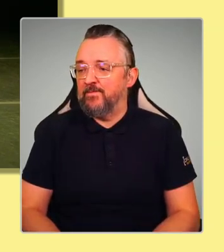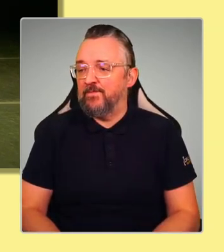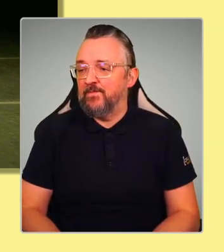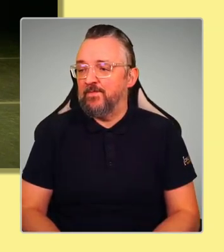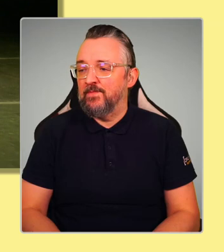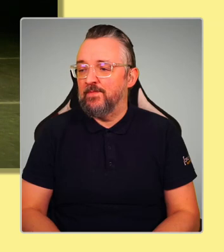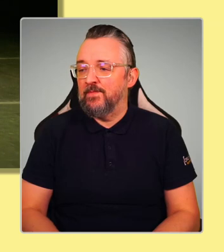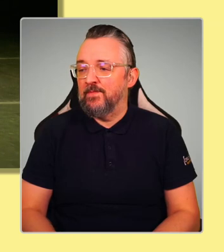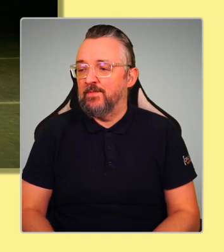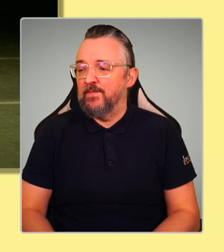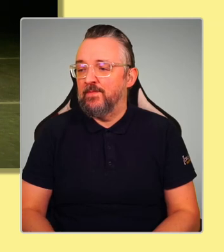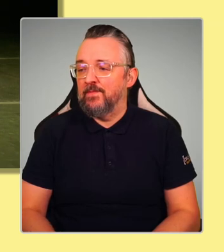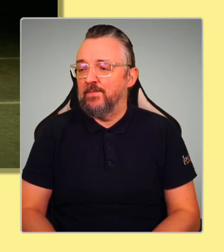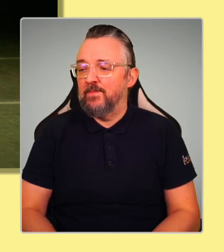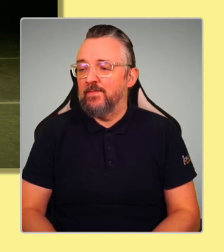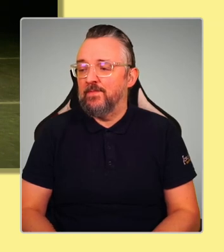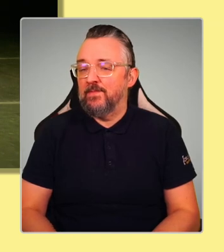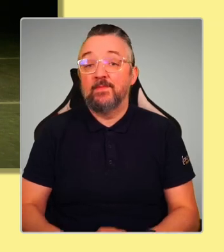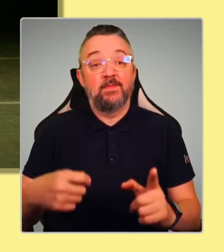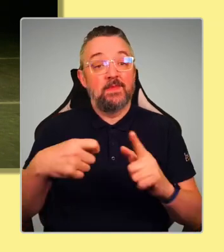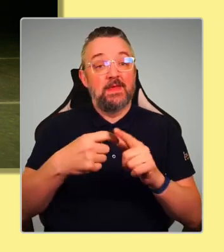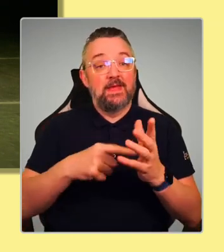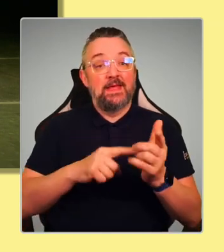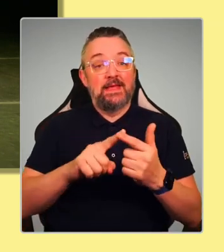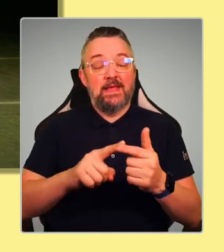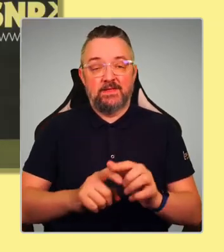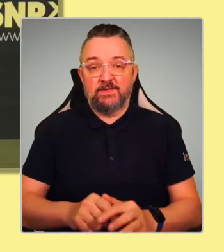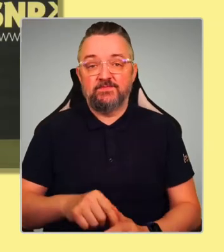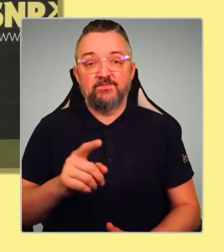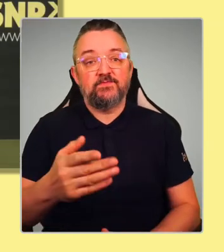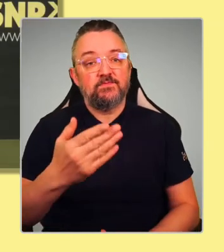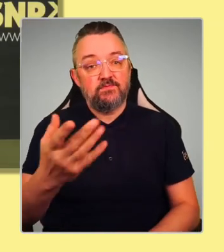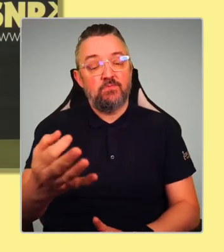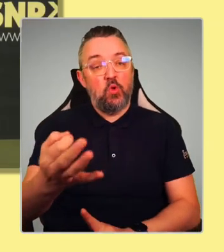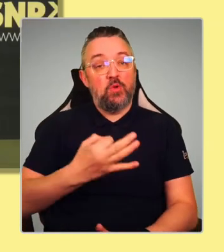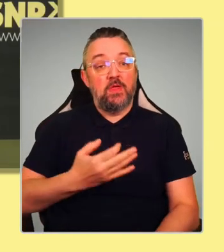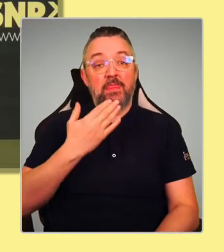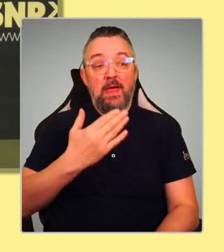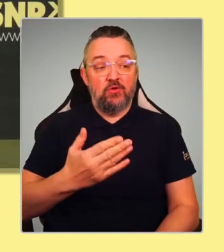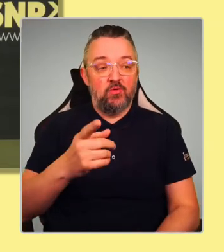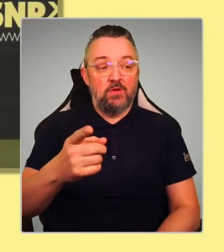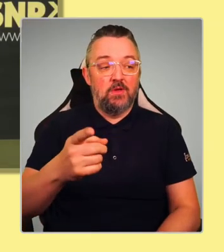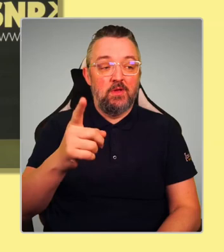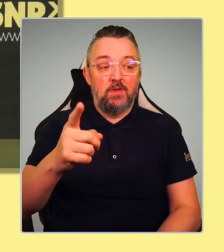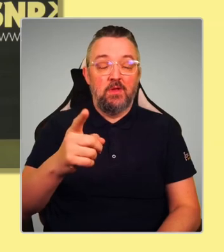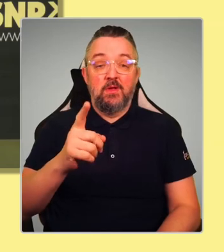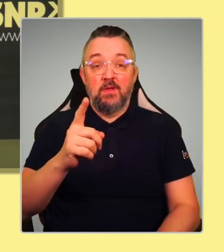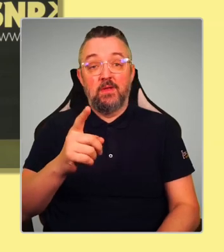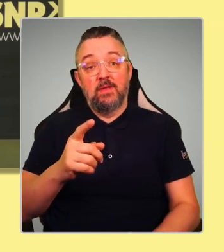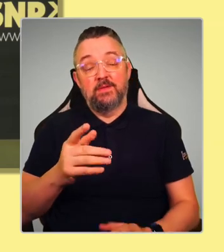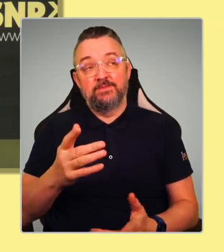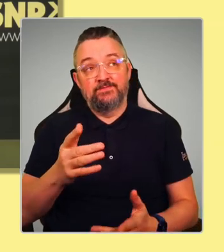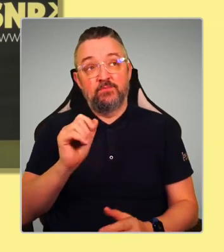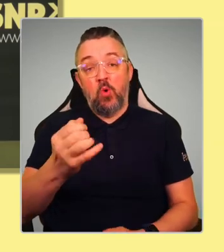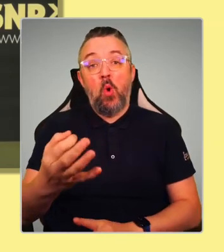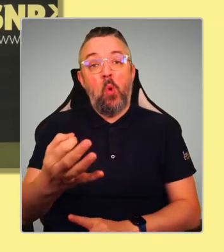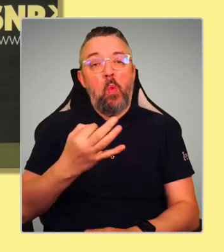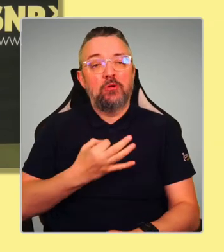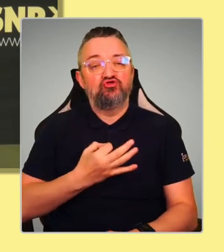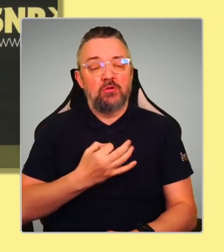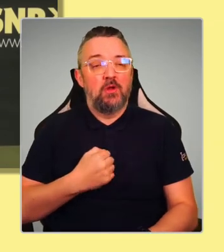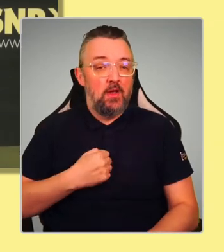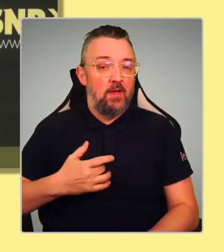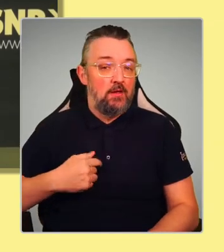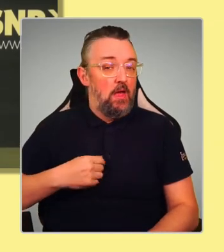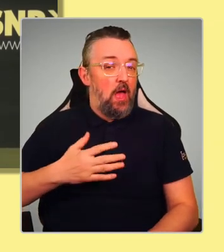Kate. Thanks, Denise, for the question. And I love the principle at the heart of your question, because this is not about